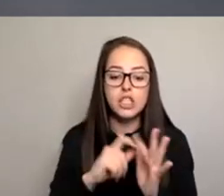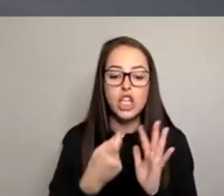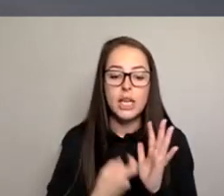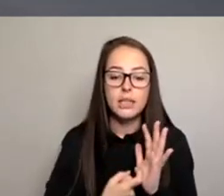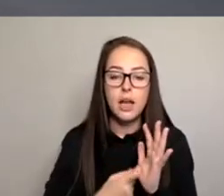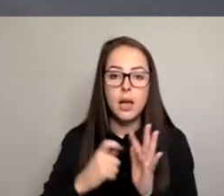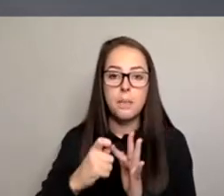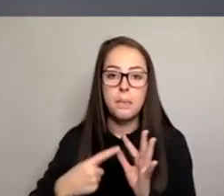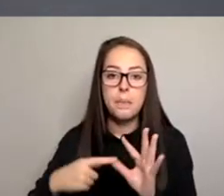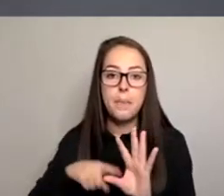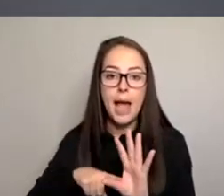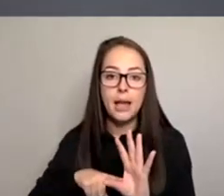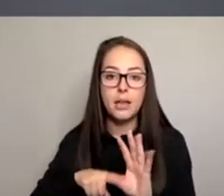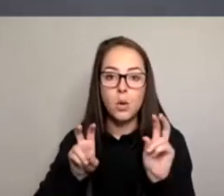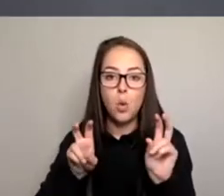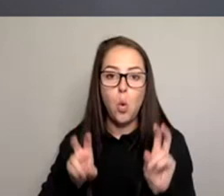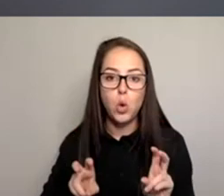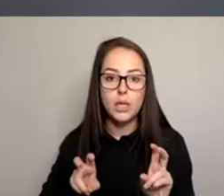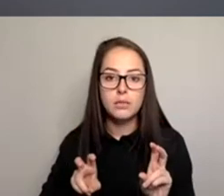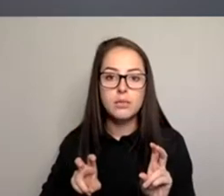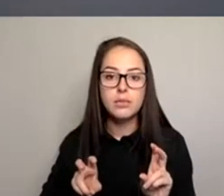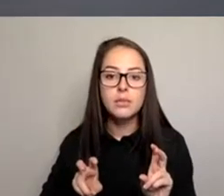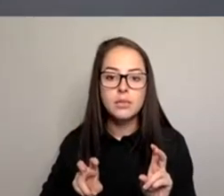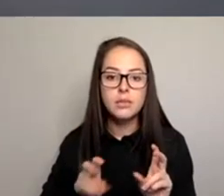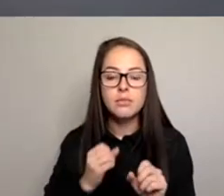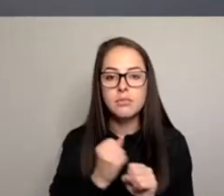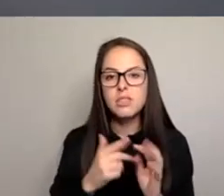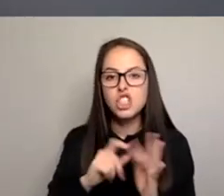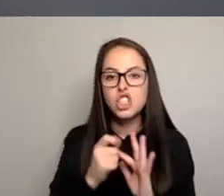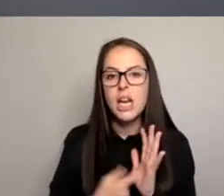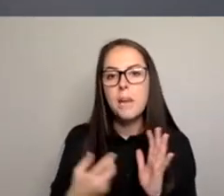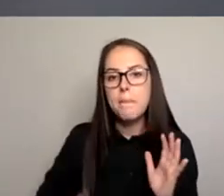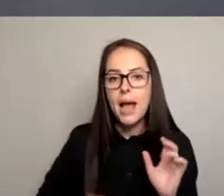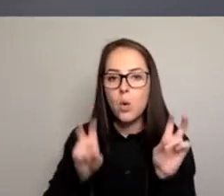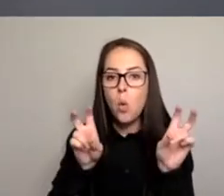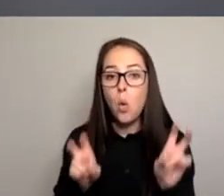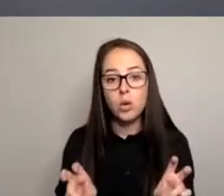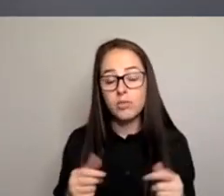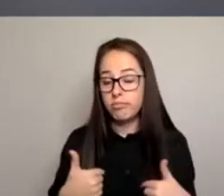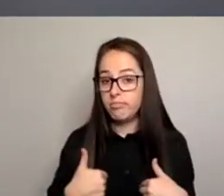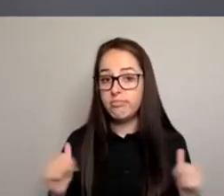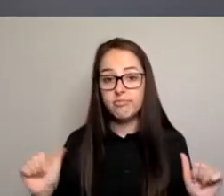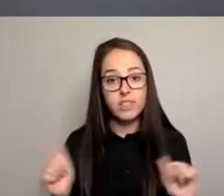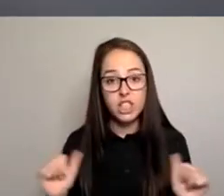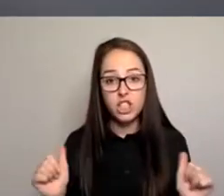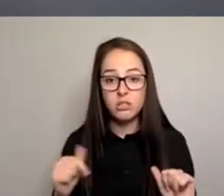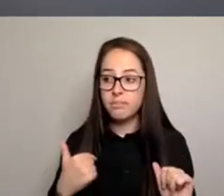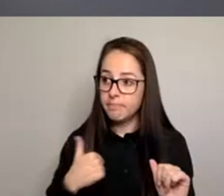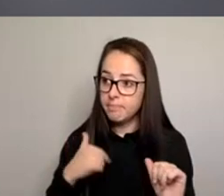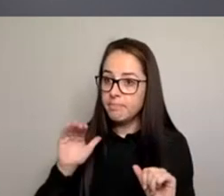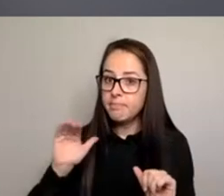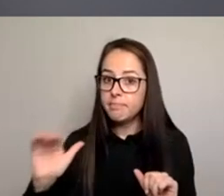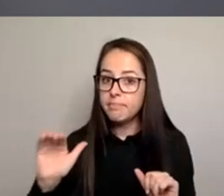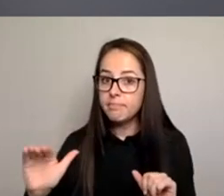moved to a motion and I've every organisation I've ever chaired, I've done this. Ask for reporting in your annual